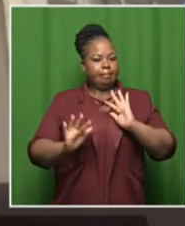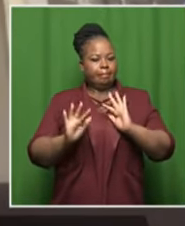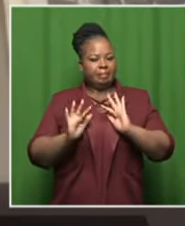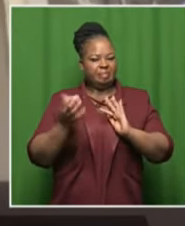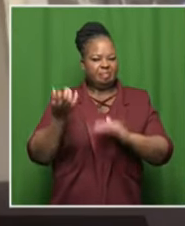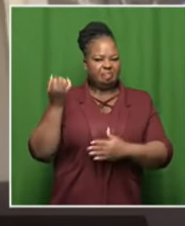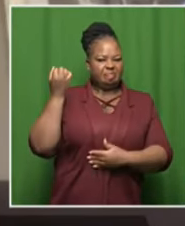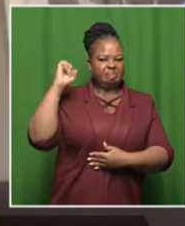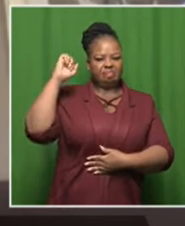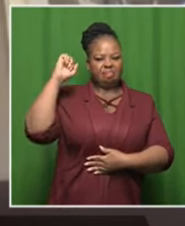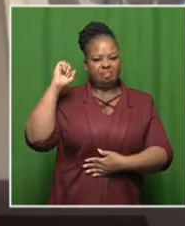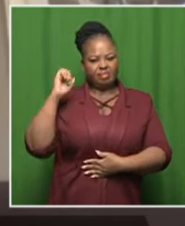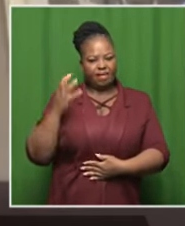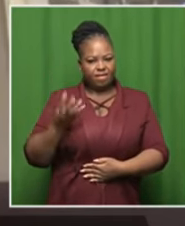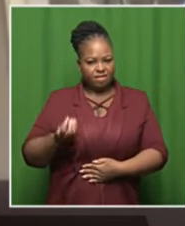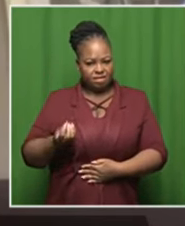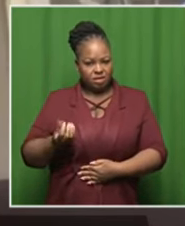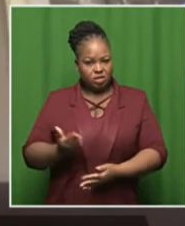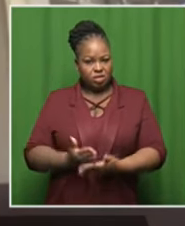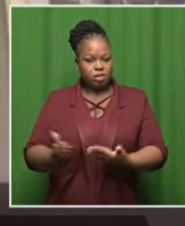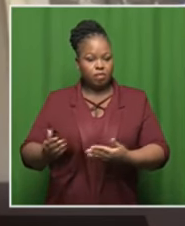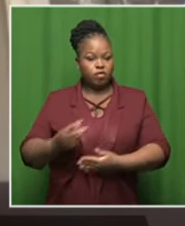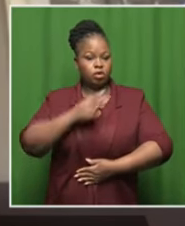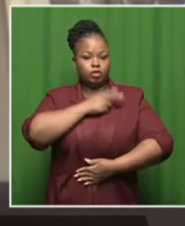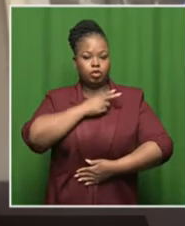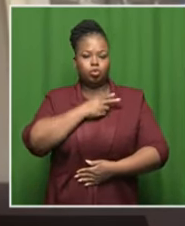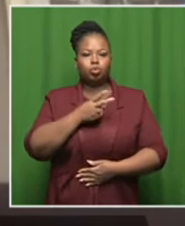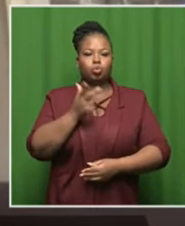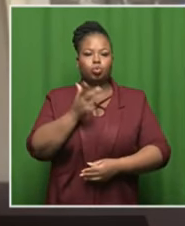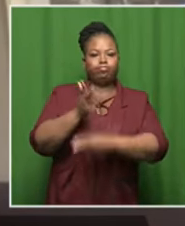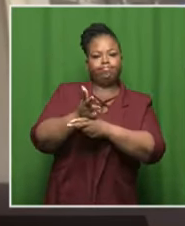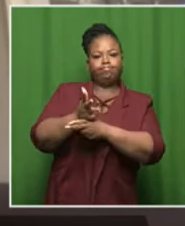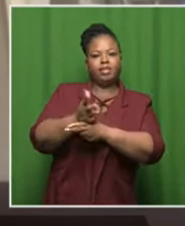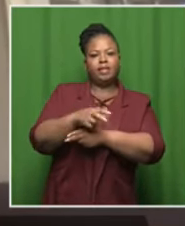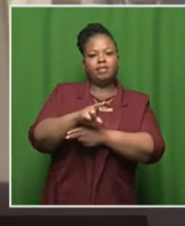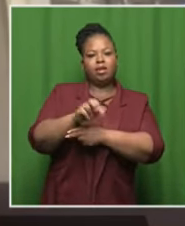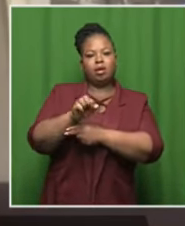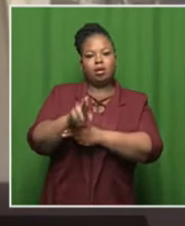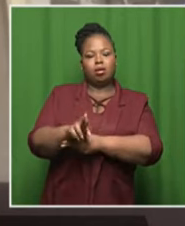from some of these uh officials to install vr in south africa